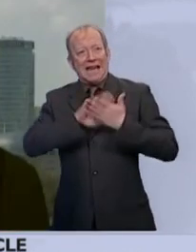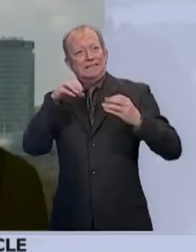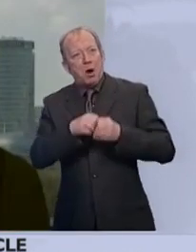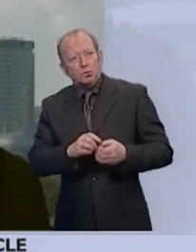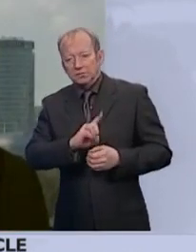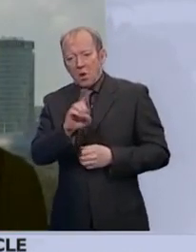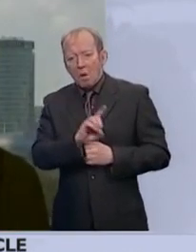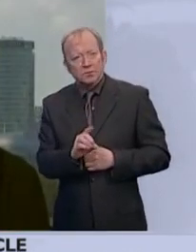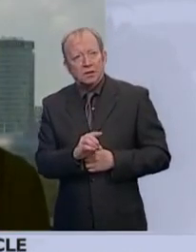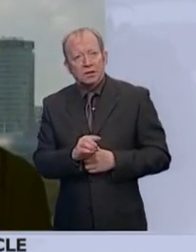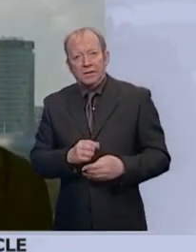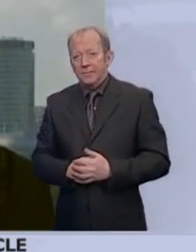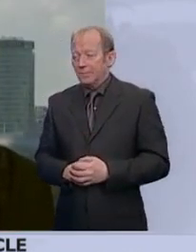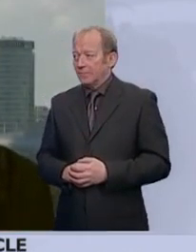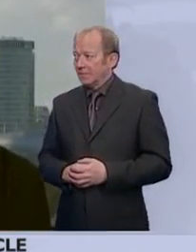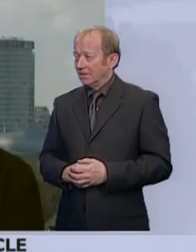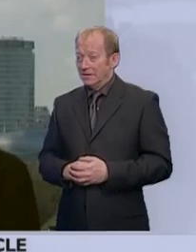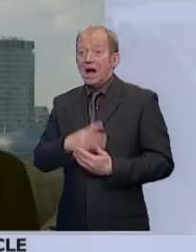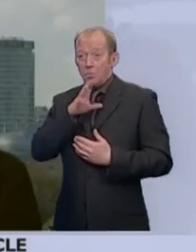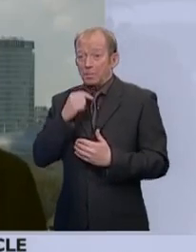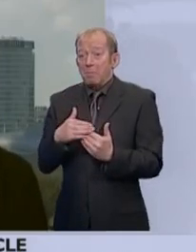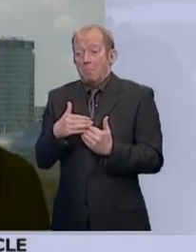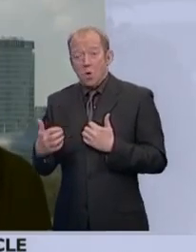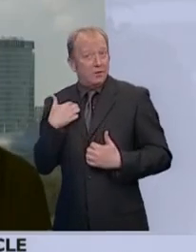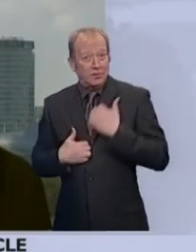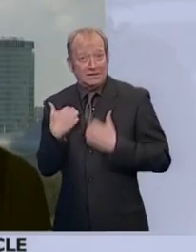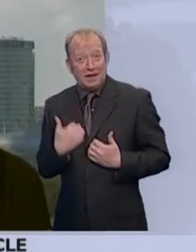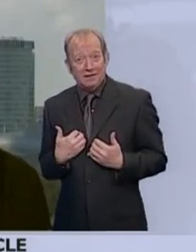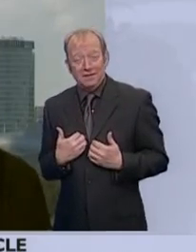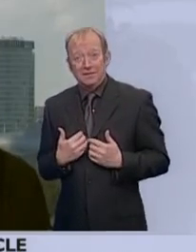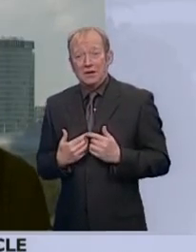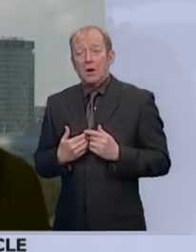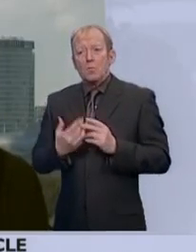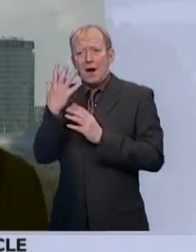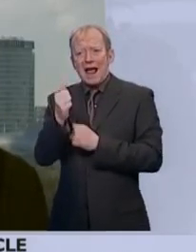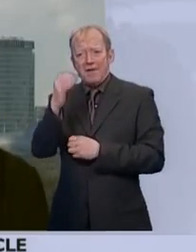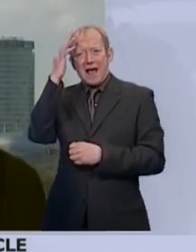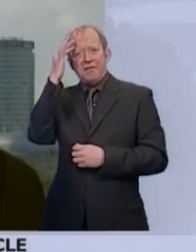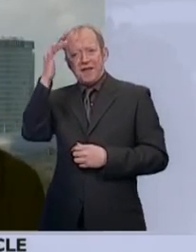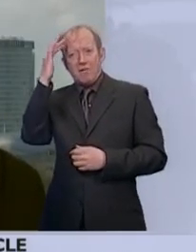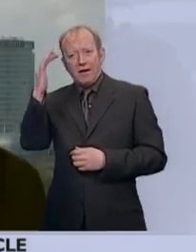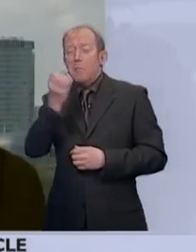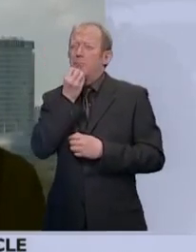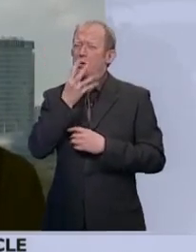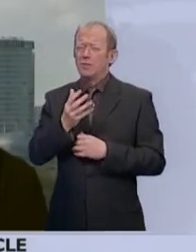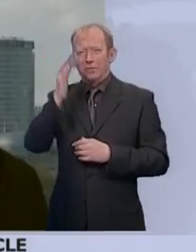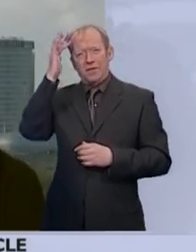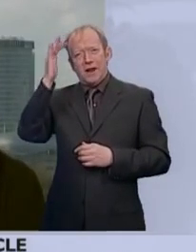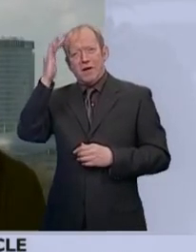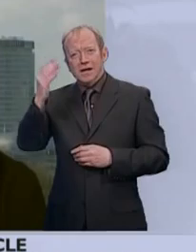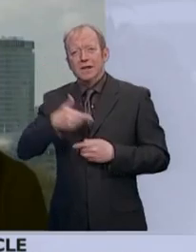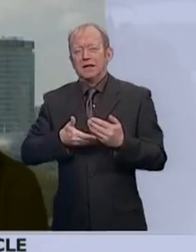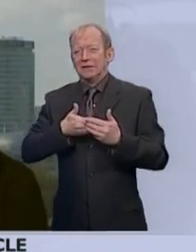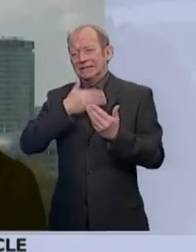out of the window and start again? Yeah, that would be even more interesting in many ways. I mean, we have a theory, a beautiful theory, which describes